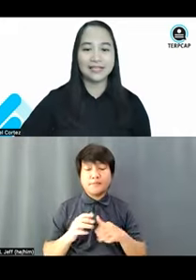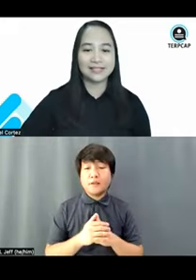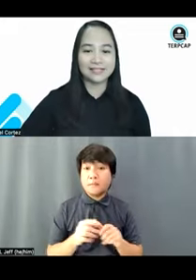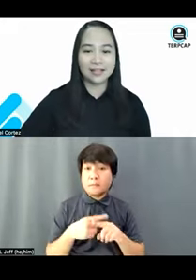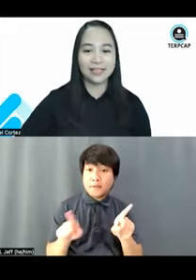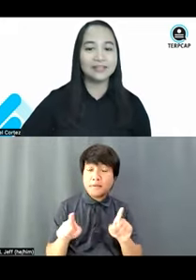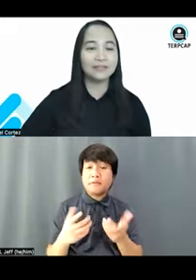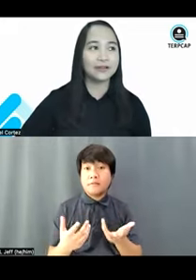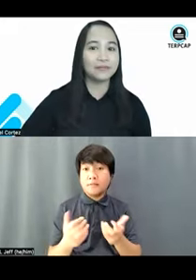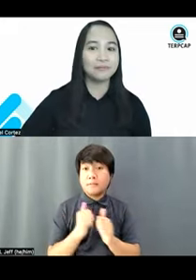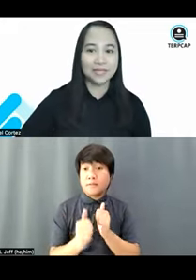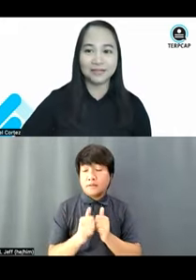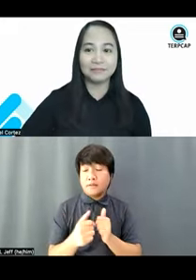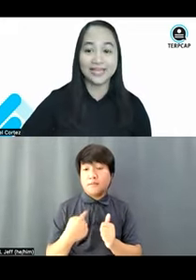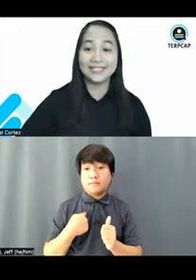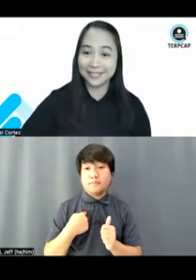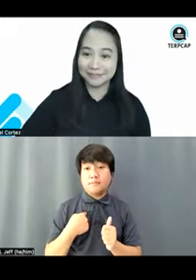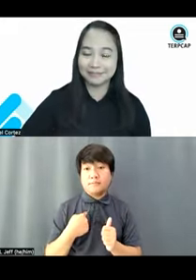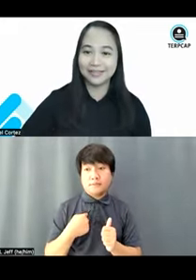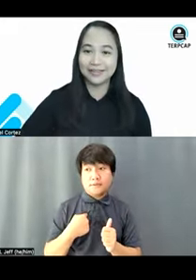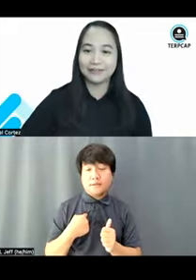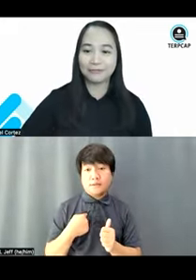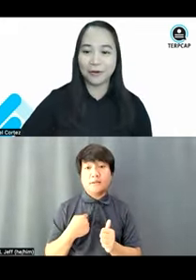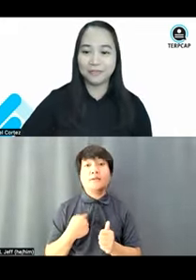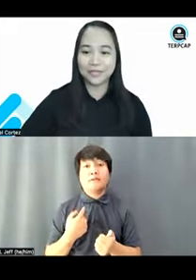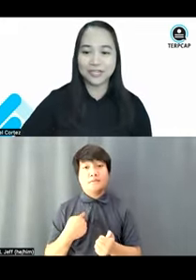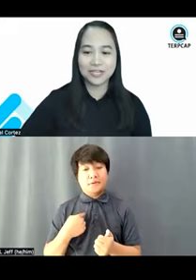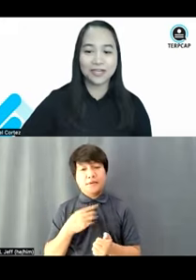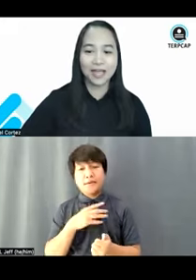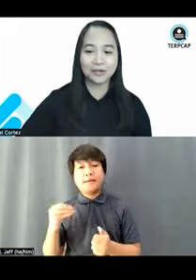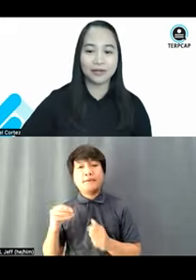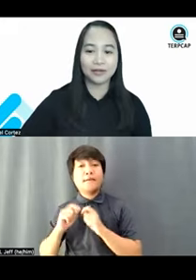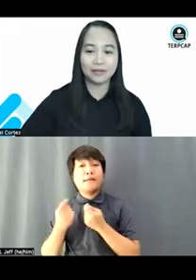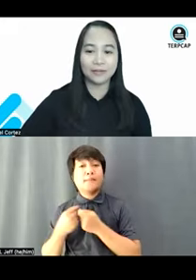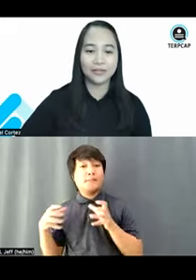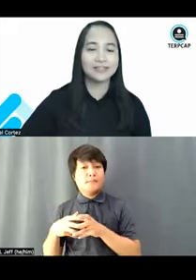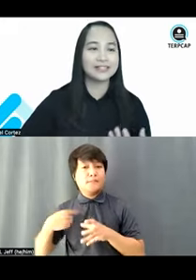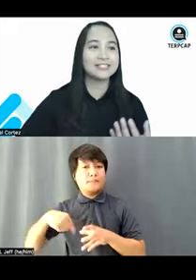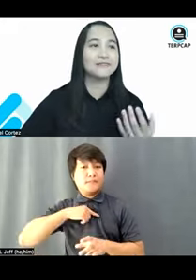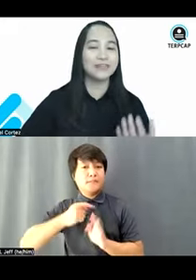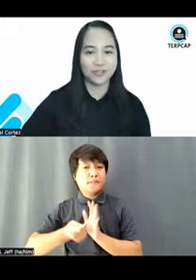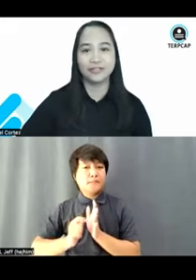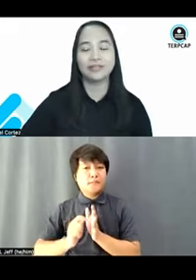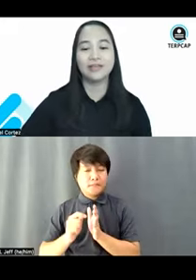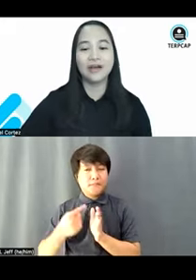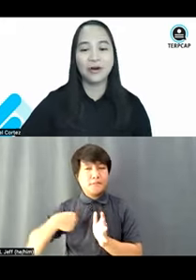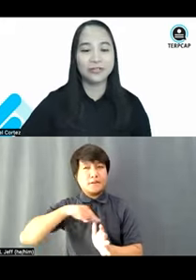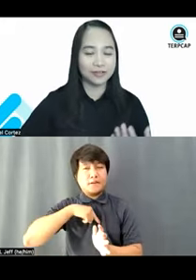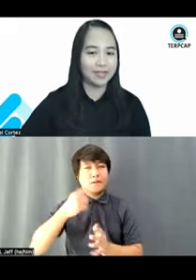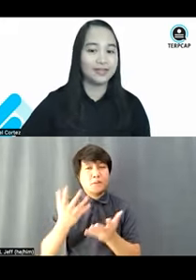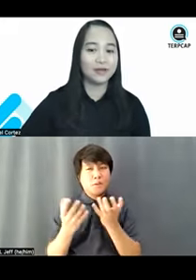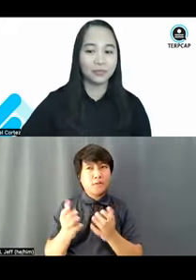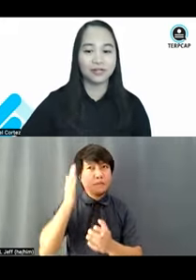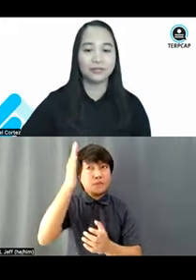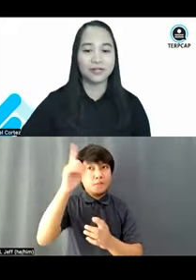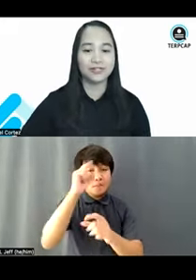it does not hinder me and my team from achieving our collective vision on